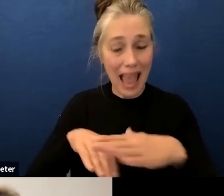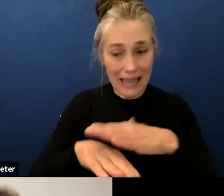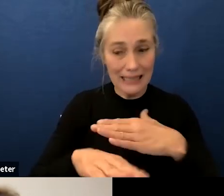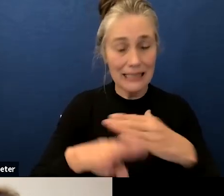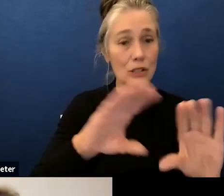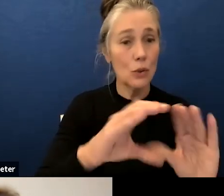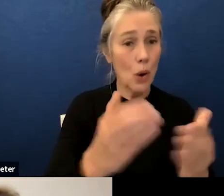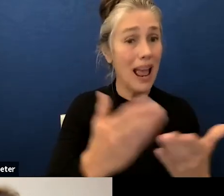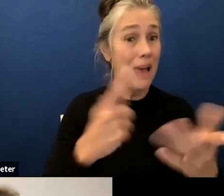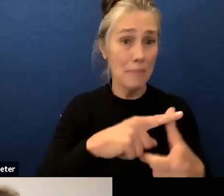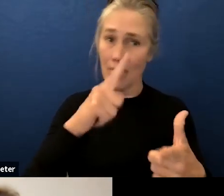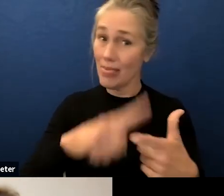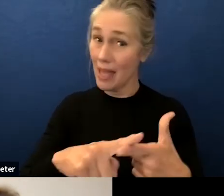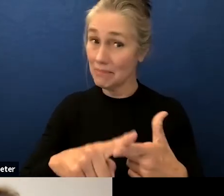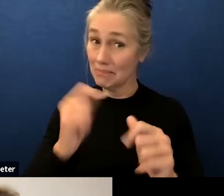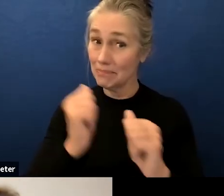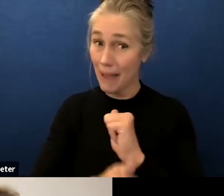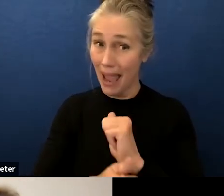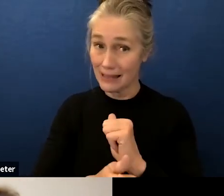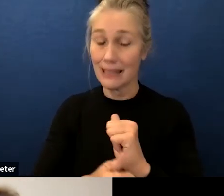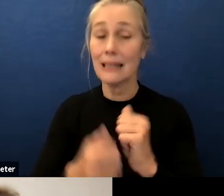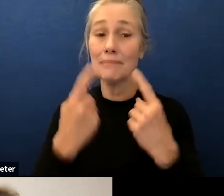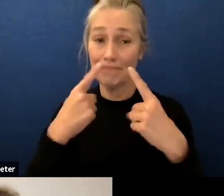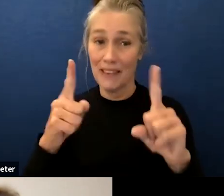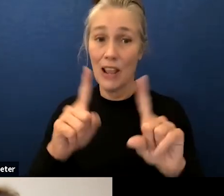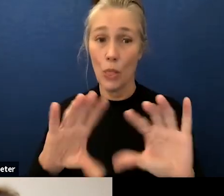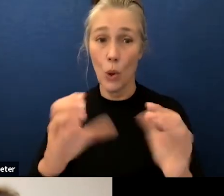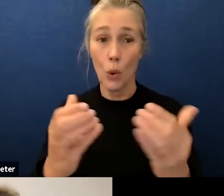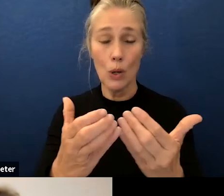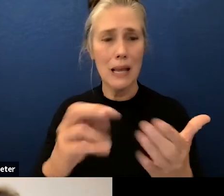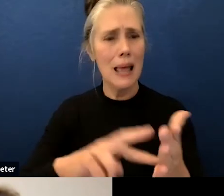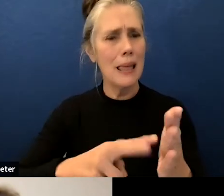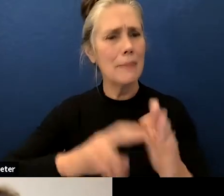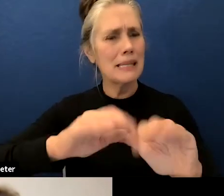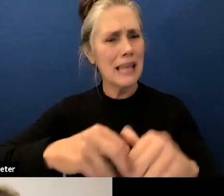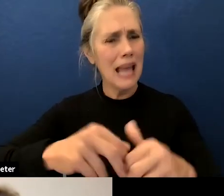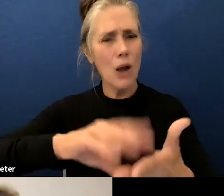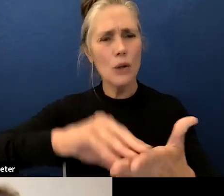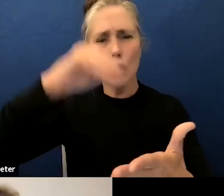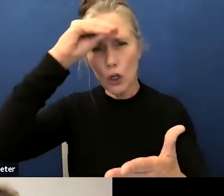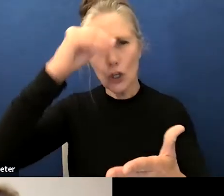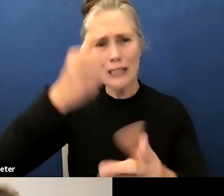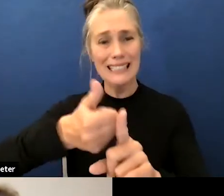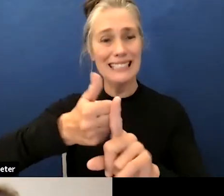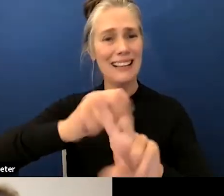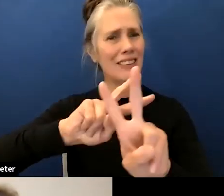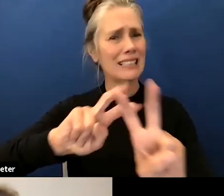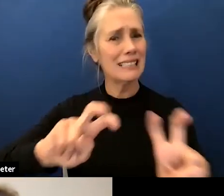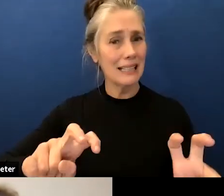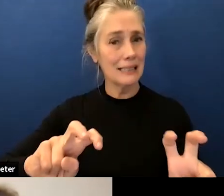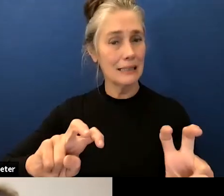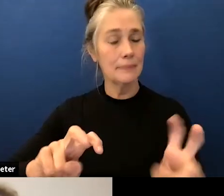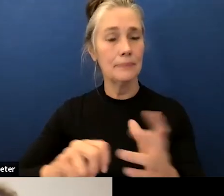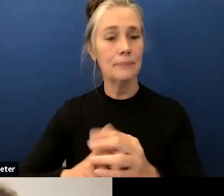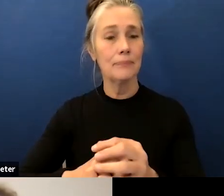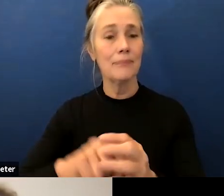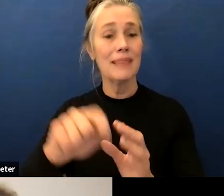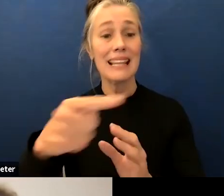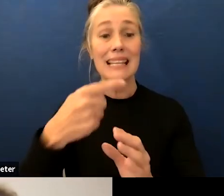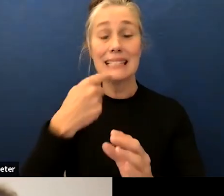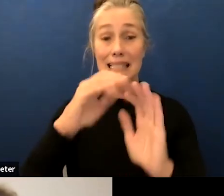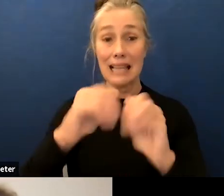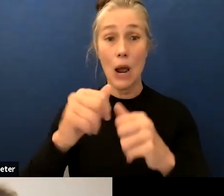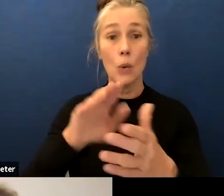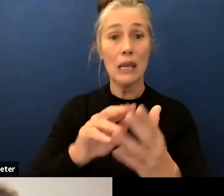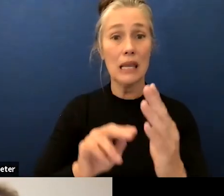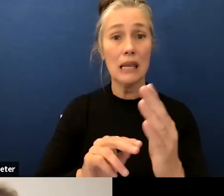passing those courses and passing those courses has to do with how your learning is assessed so these things here speak to ways that we